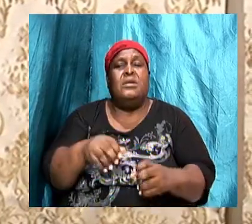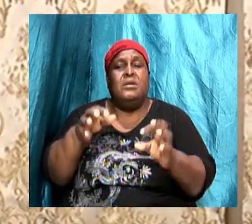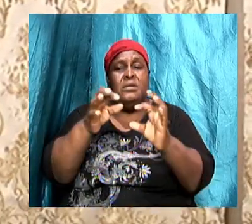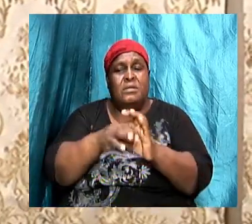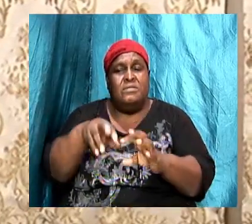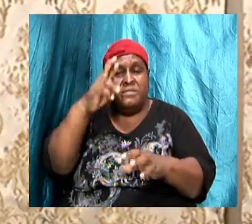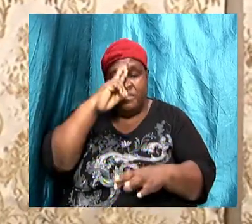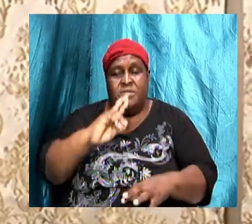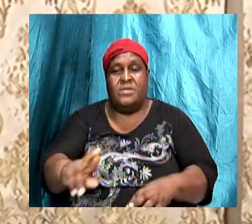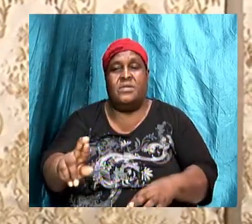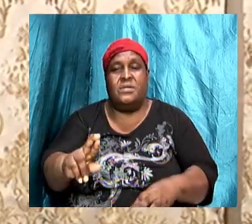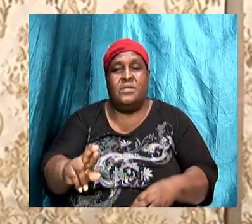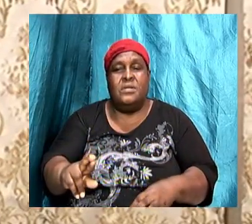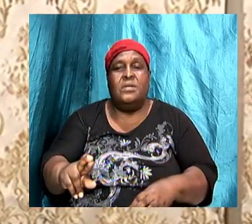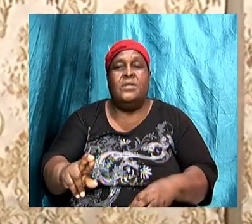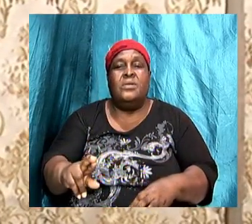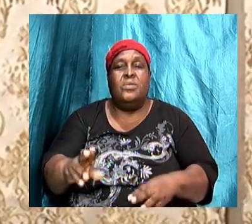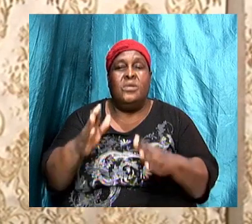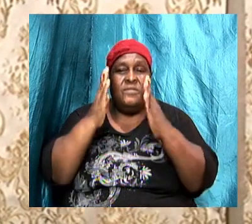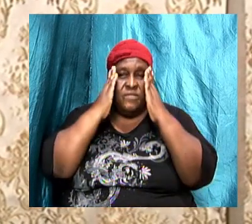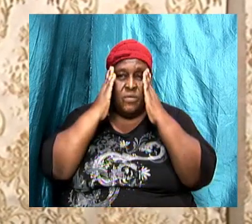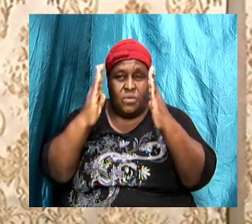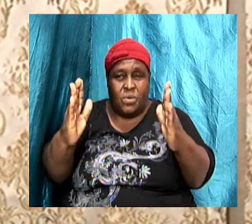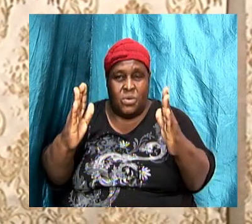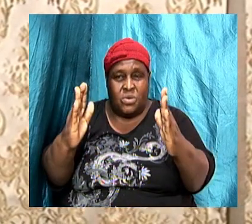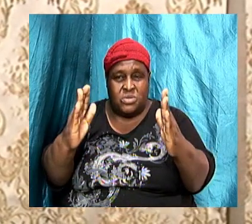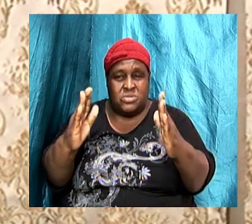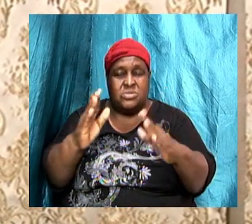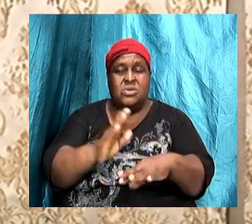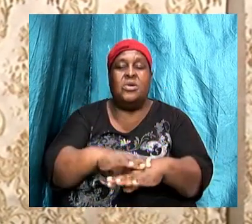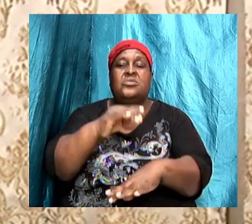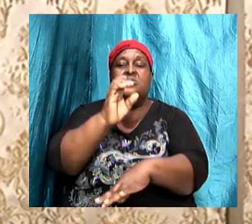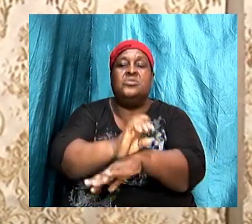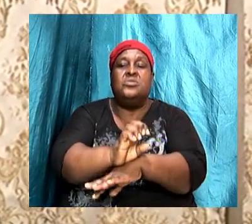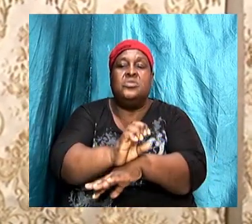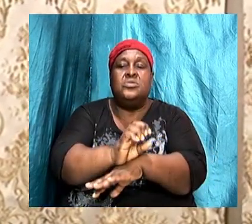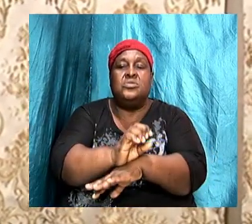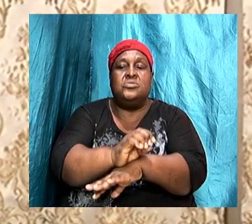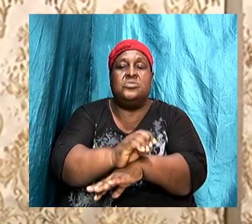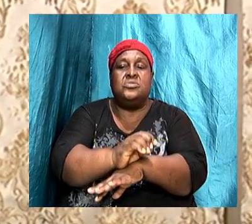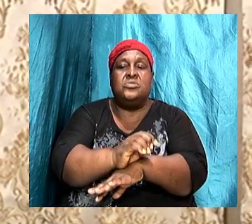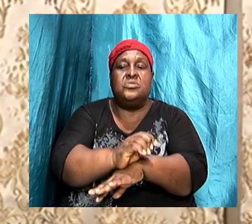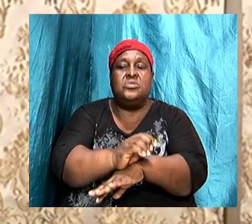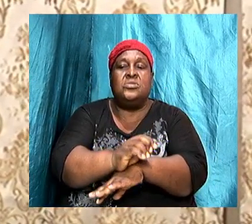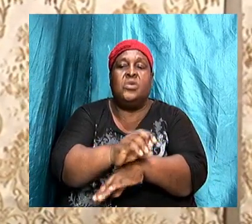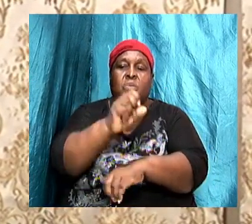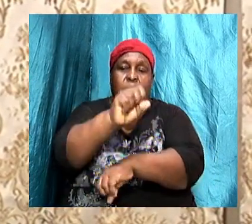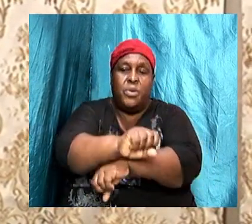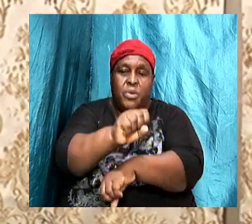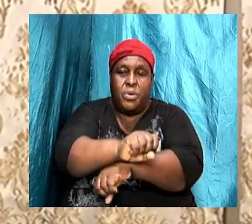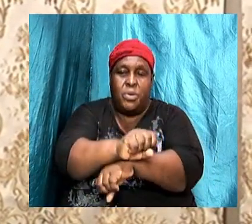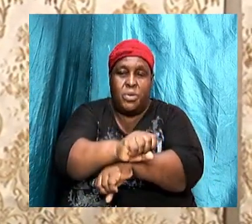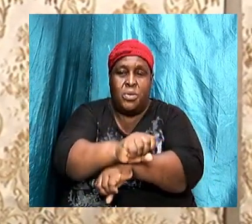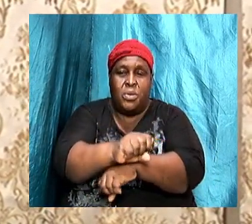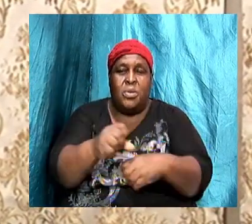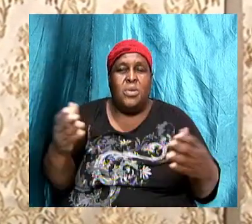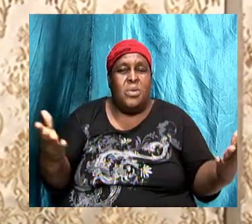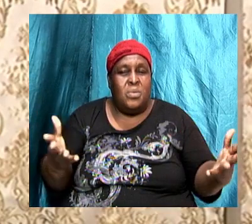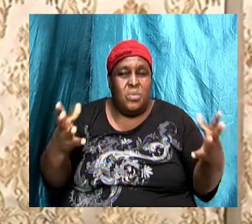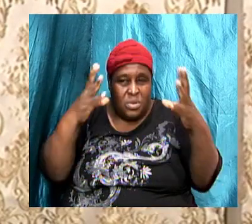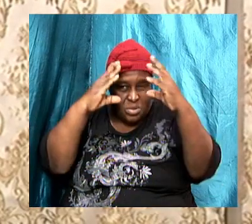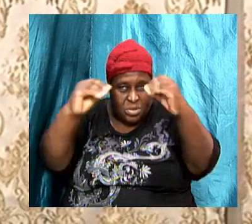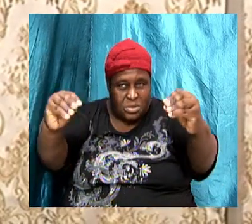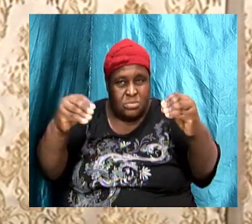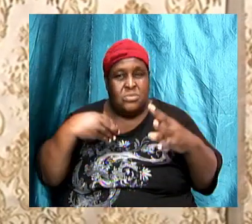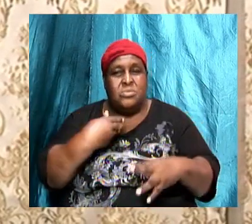zoom in and focus on the churches, their impact then, what they can teach us